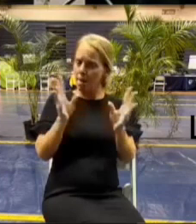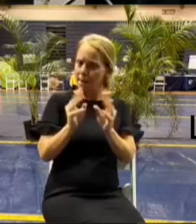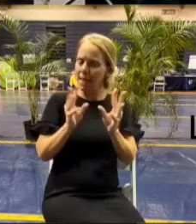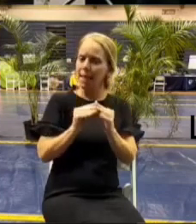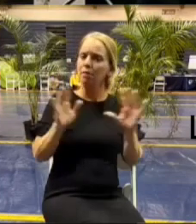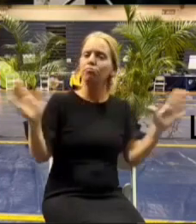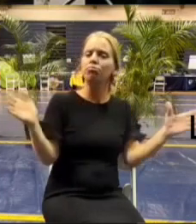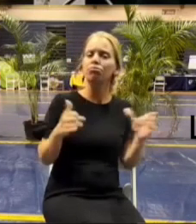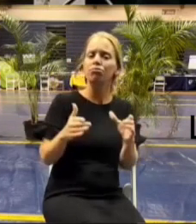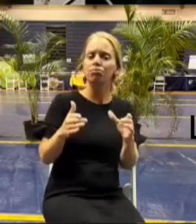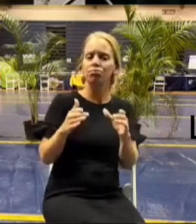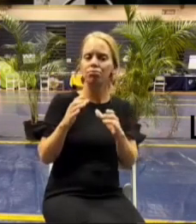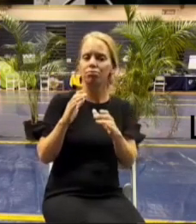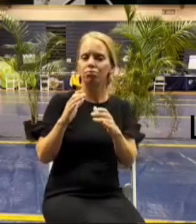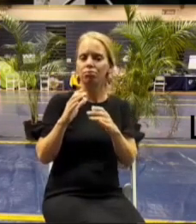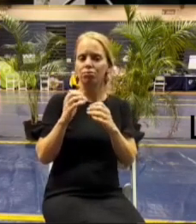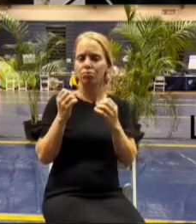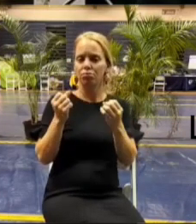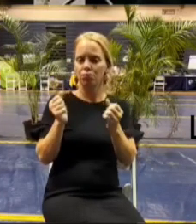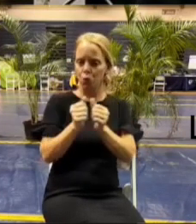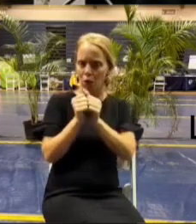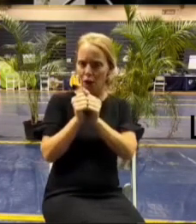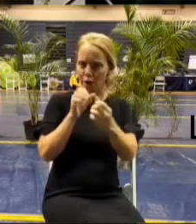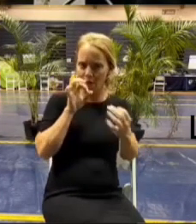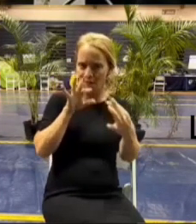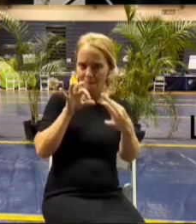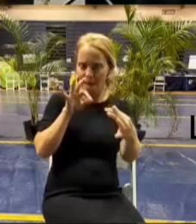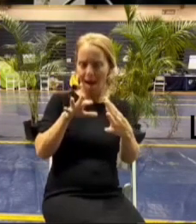so we can have the good ideas